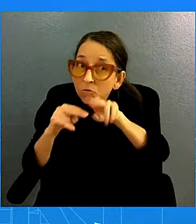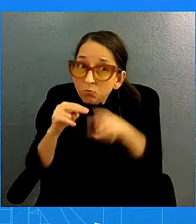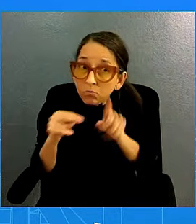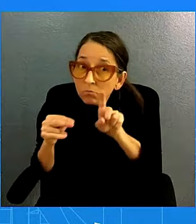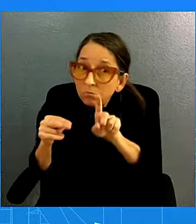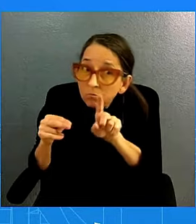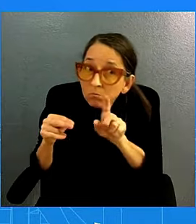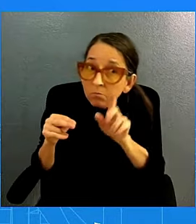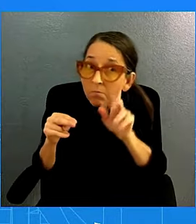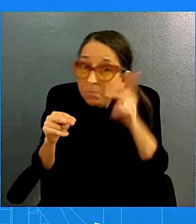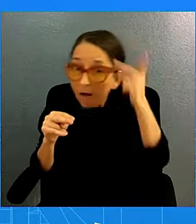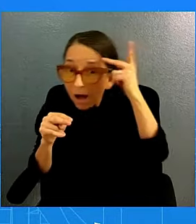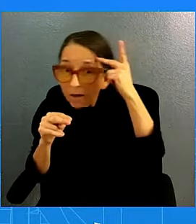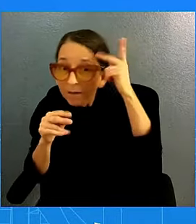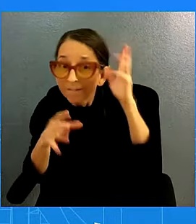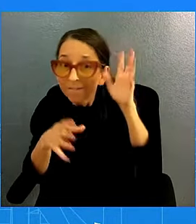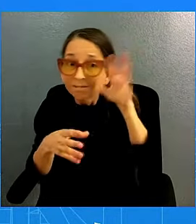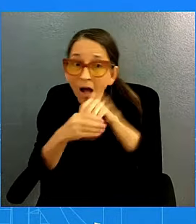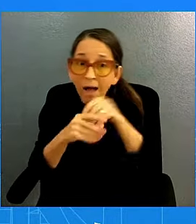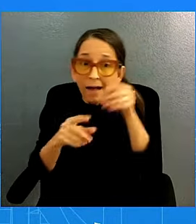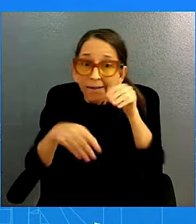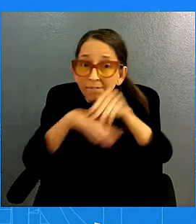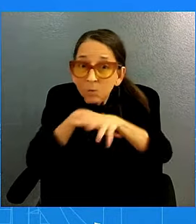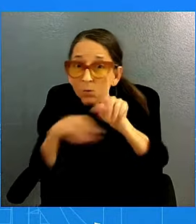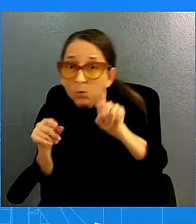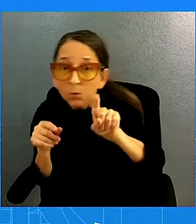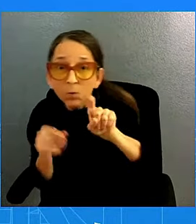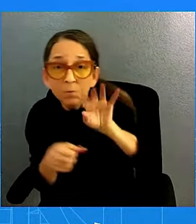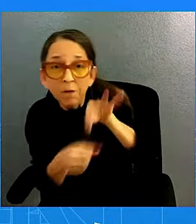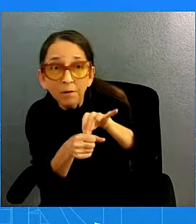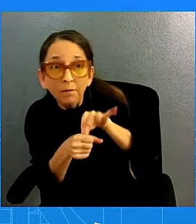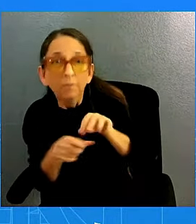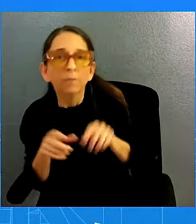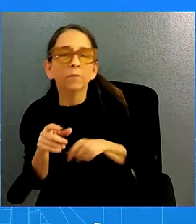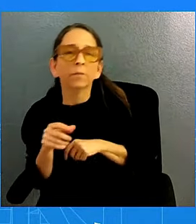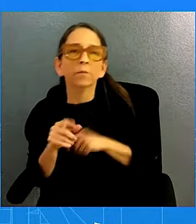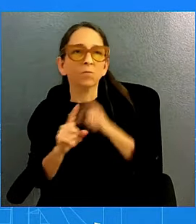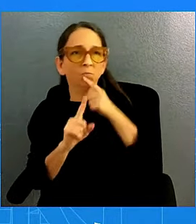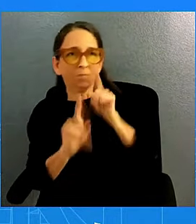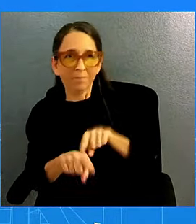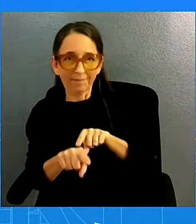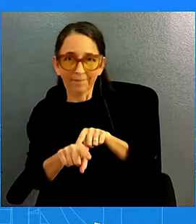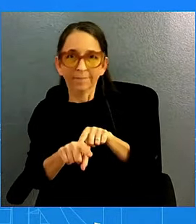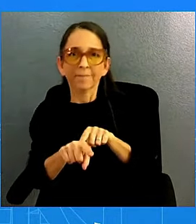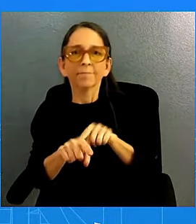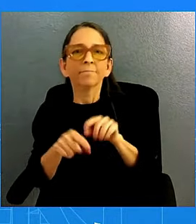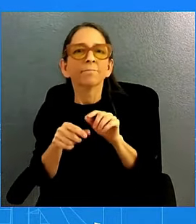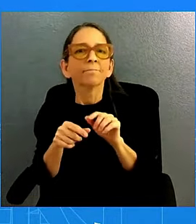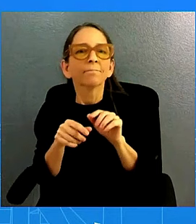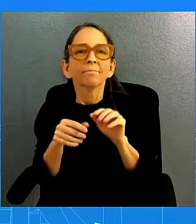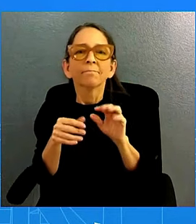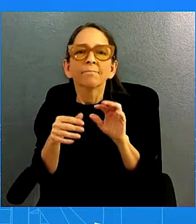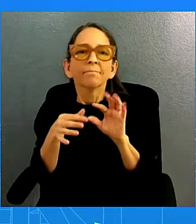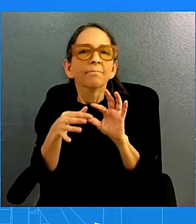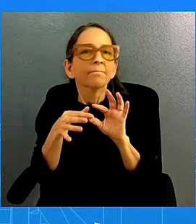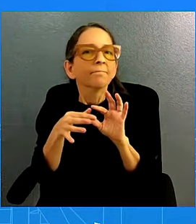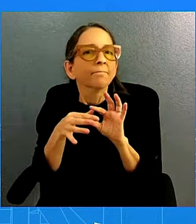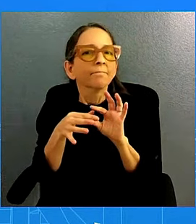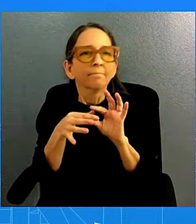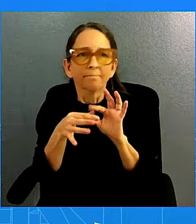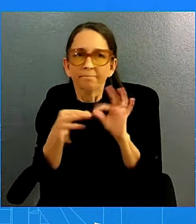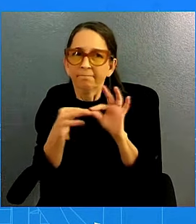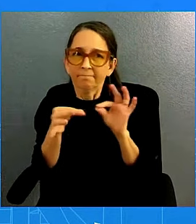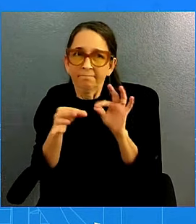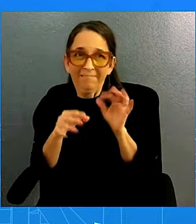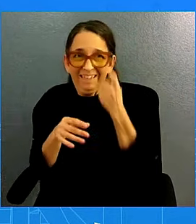election? So, let me just give you a little bit of flavor, if you will, on tomorrow. As you just stated, the President is